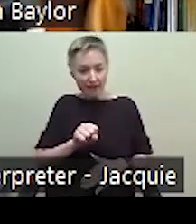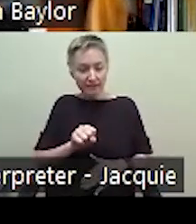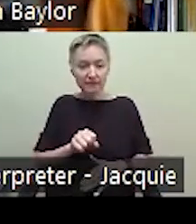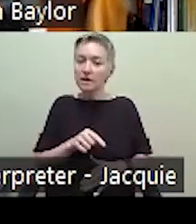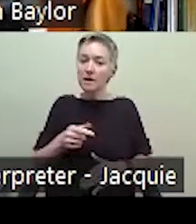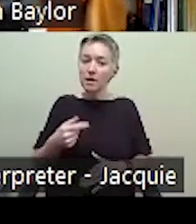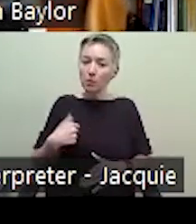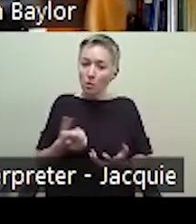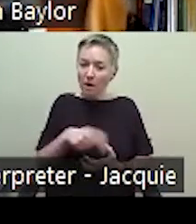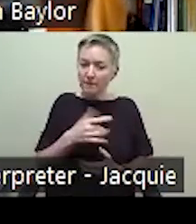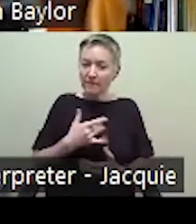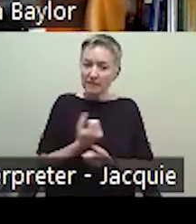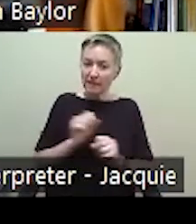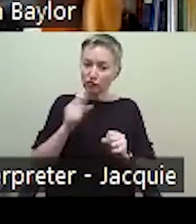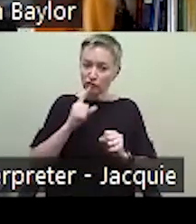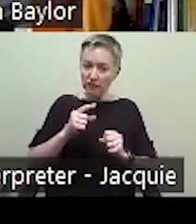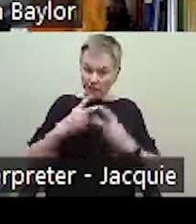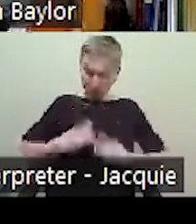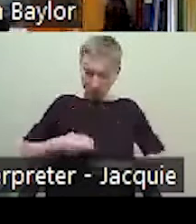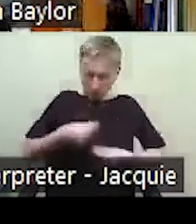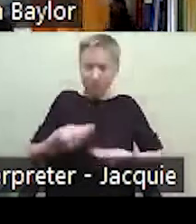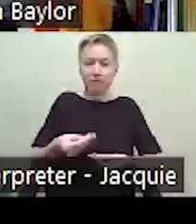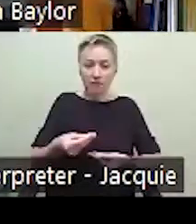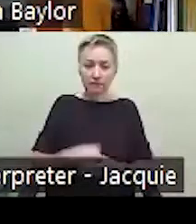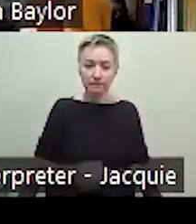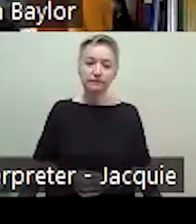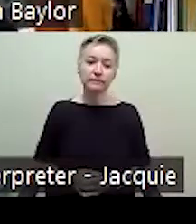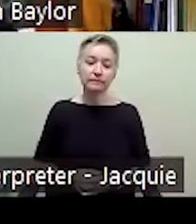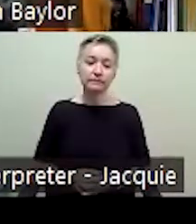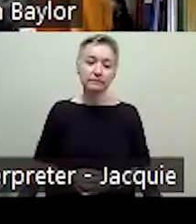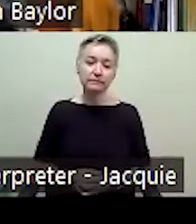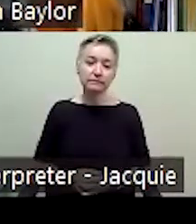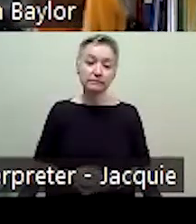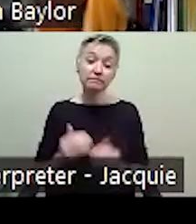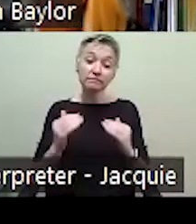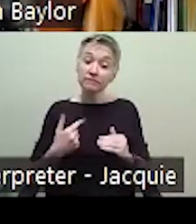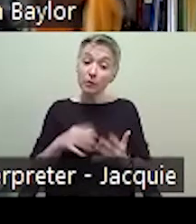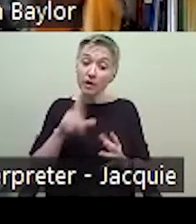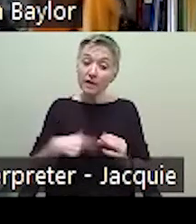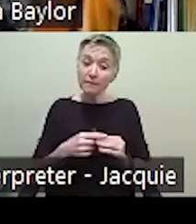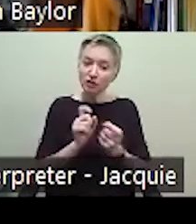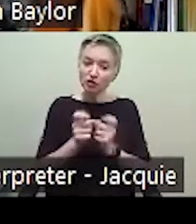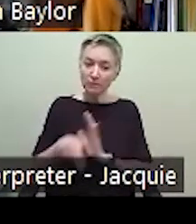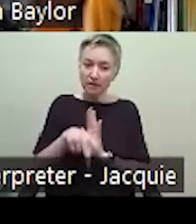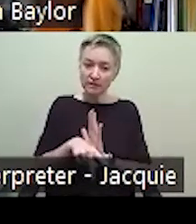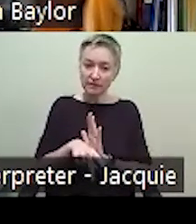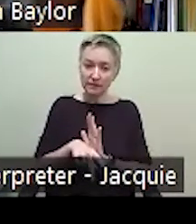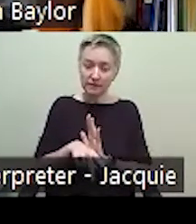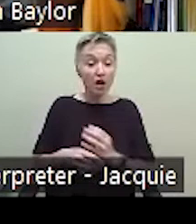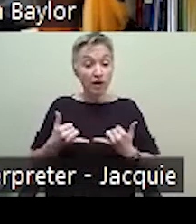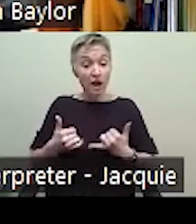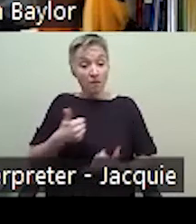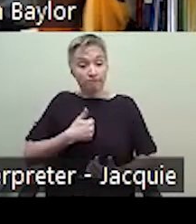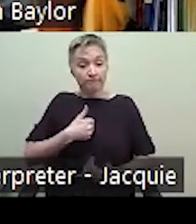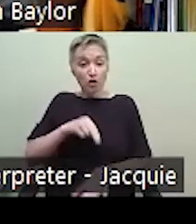We talk about changing policies, you know, in, in, uh, my current, uh, practice as a nurse practitioner,